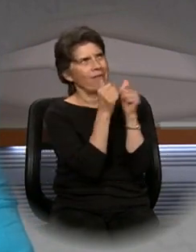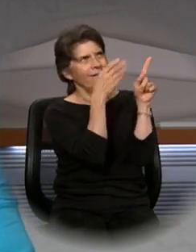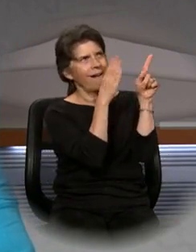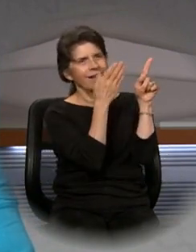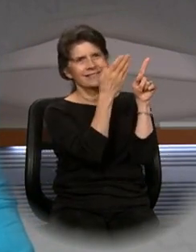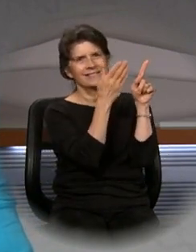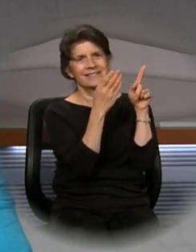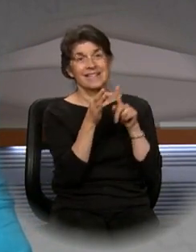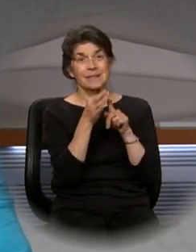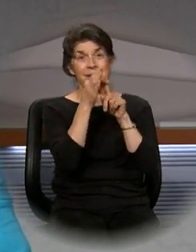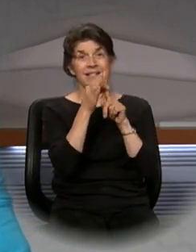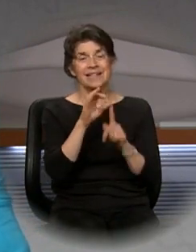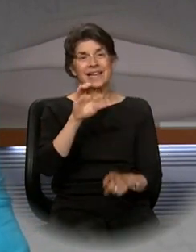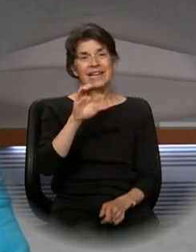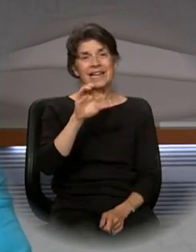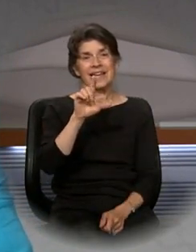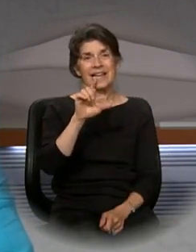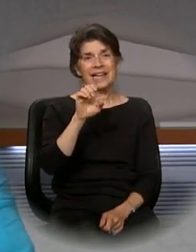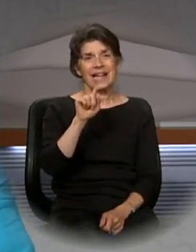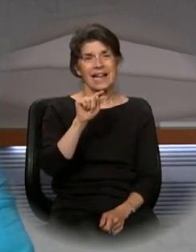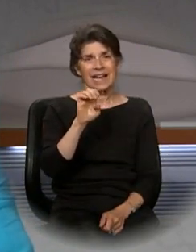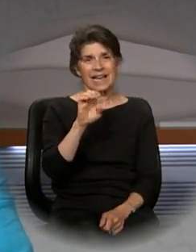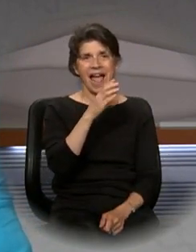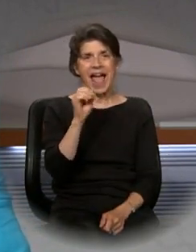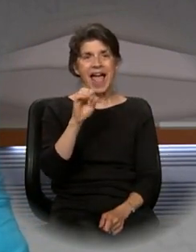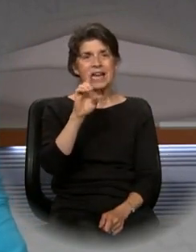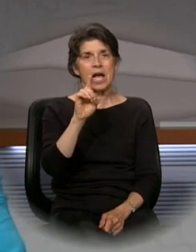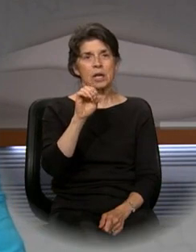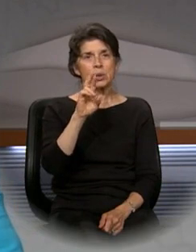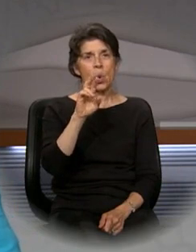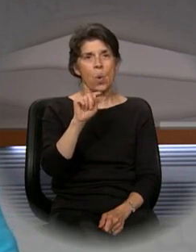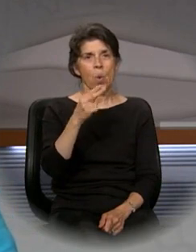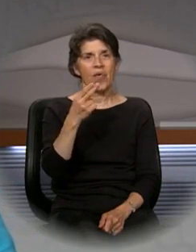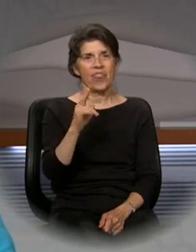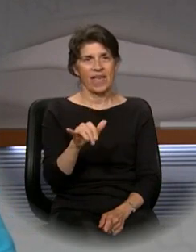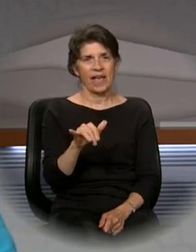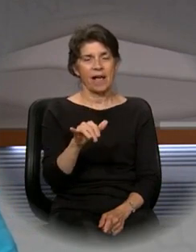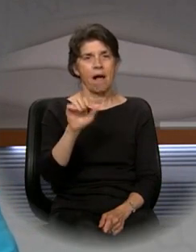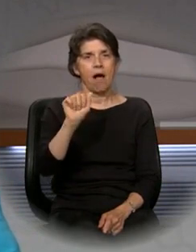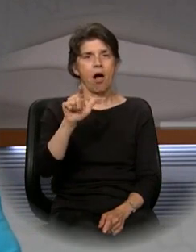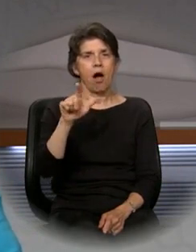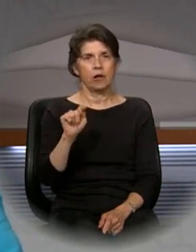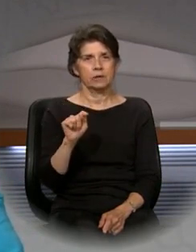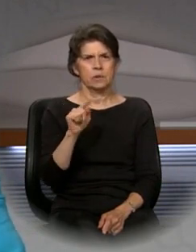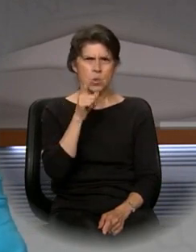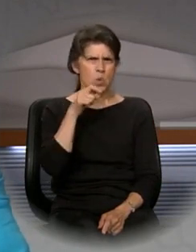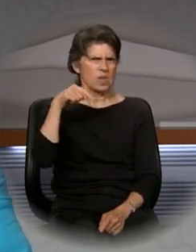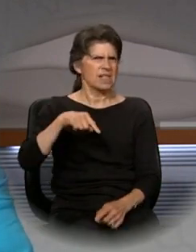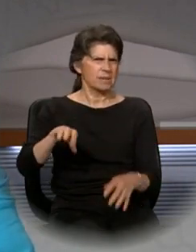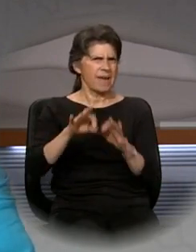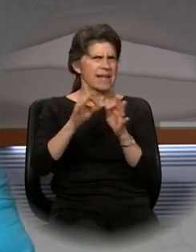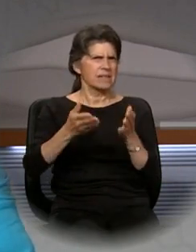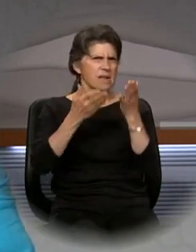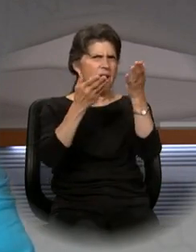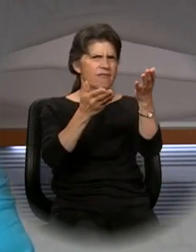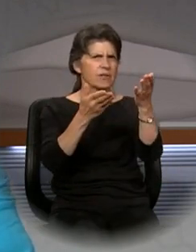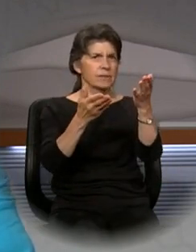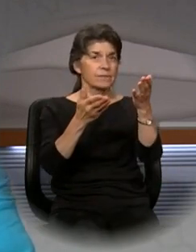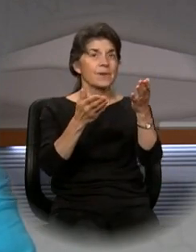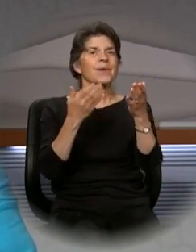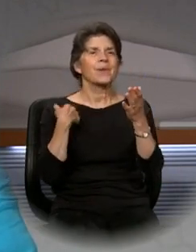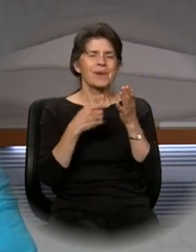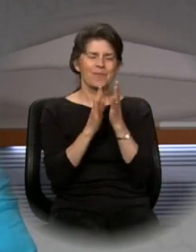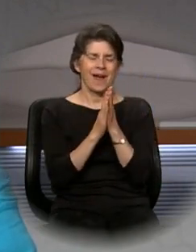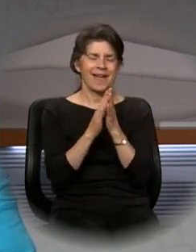Cleet and Dorothy Ault, for whom this Mass is offered. We pray to the Lord. Lord, hear our prayer. For